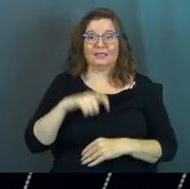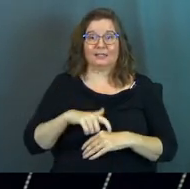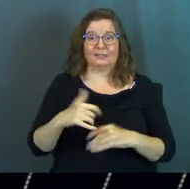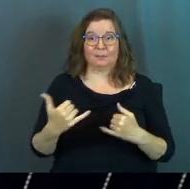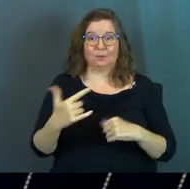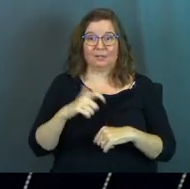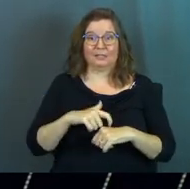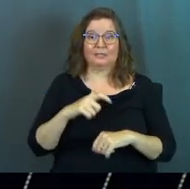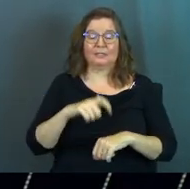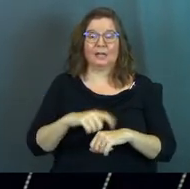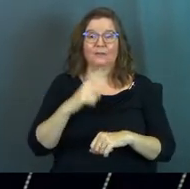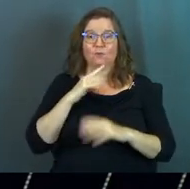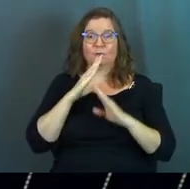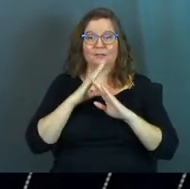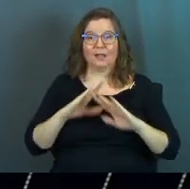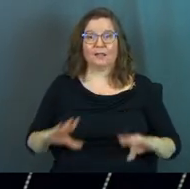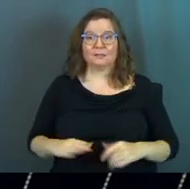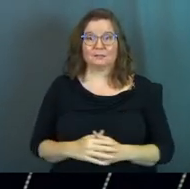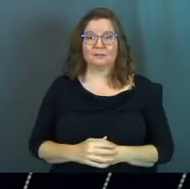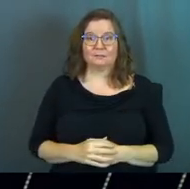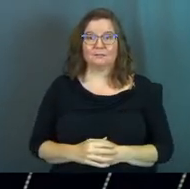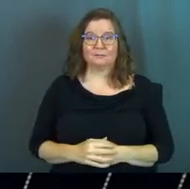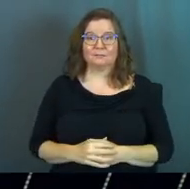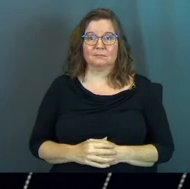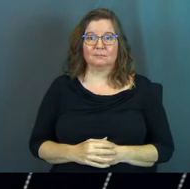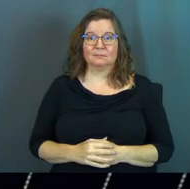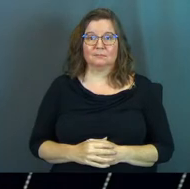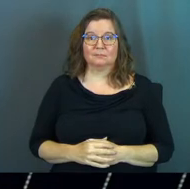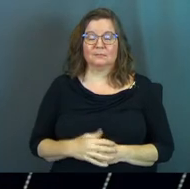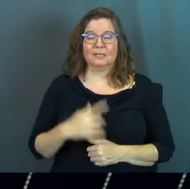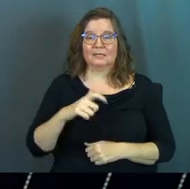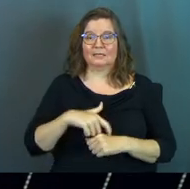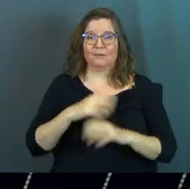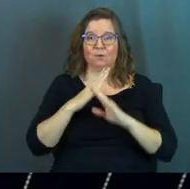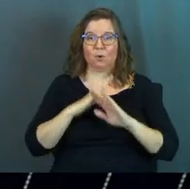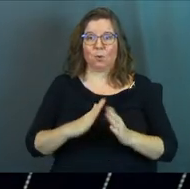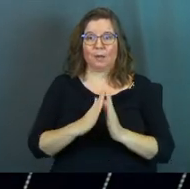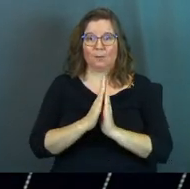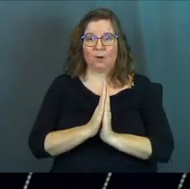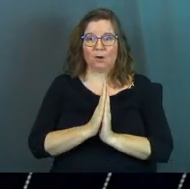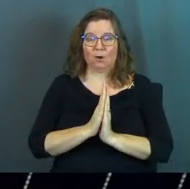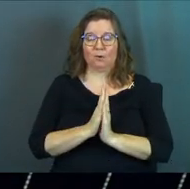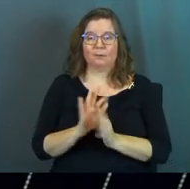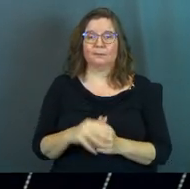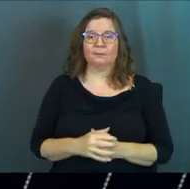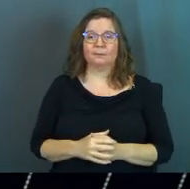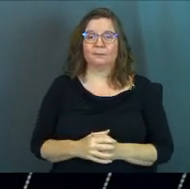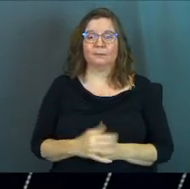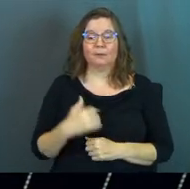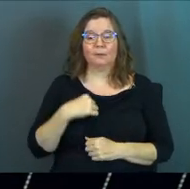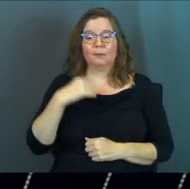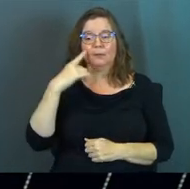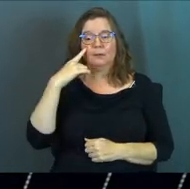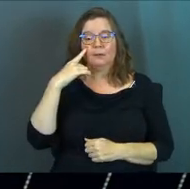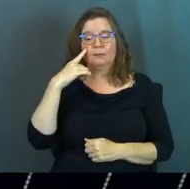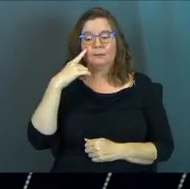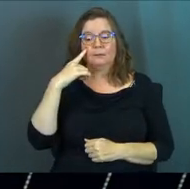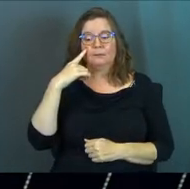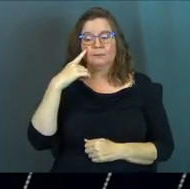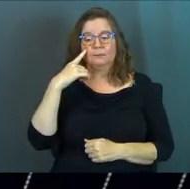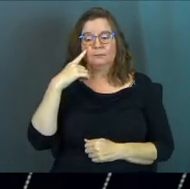season that we're in is a time for silence. And I think it's a time for quiet prayer. I think